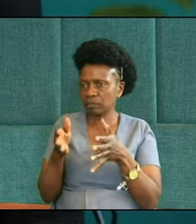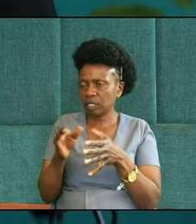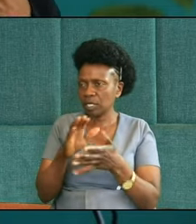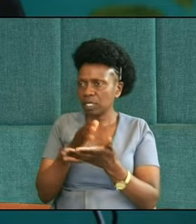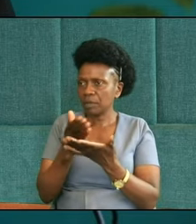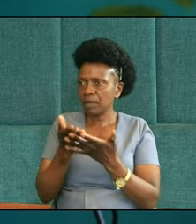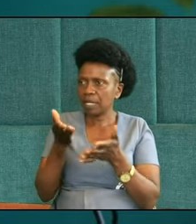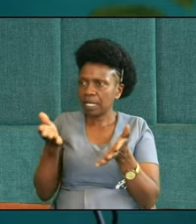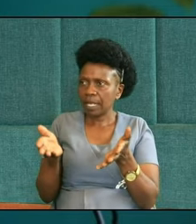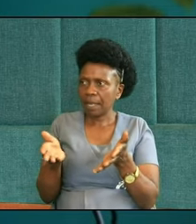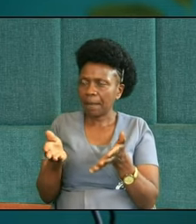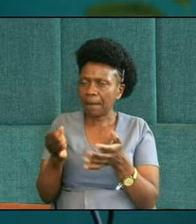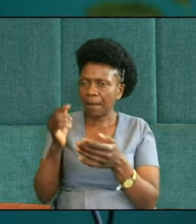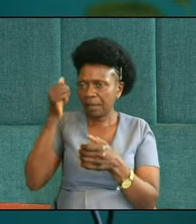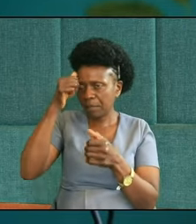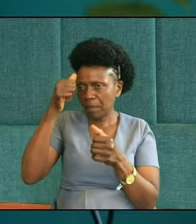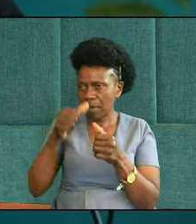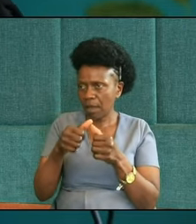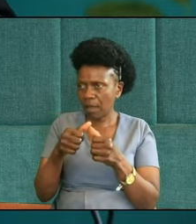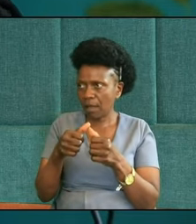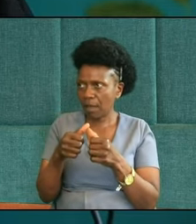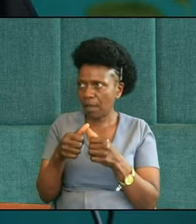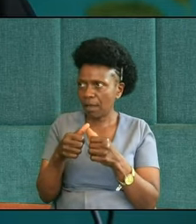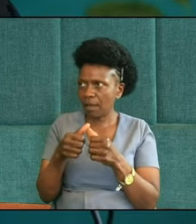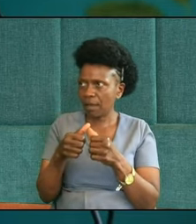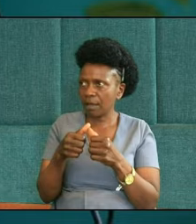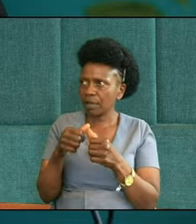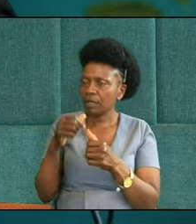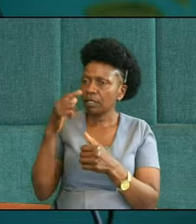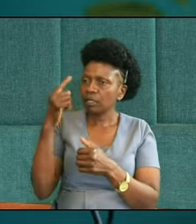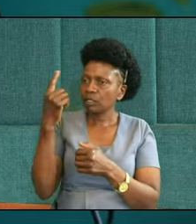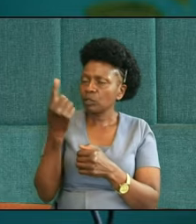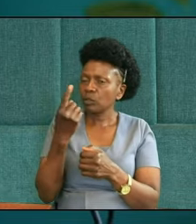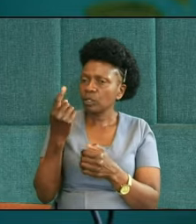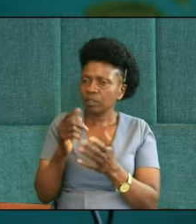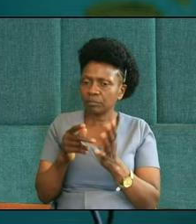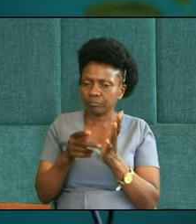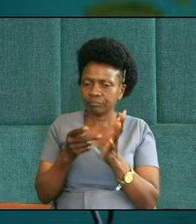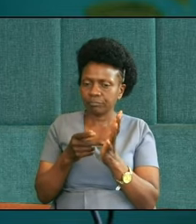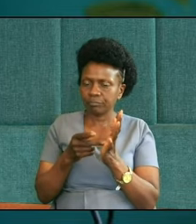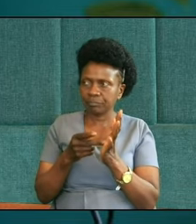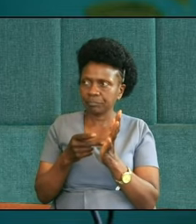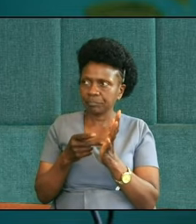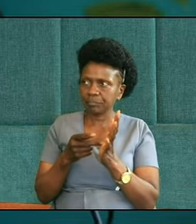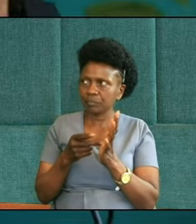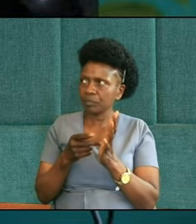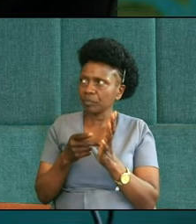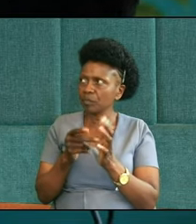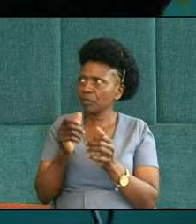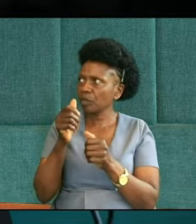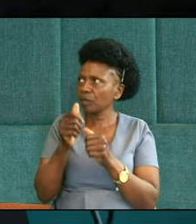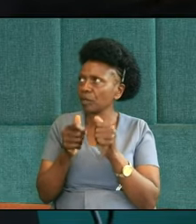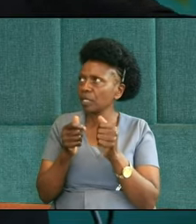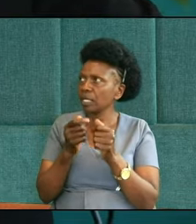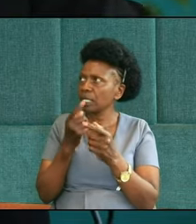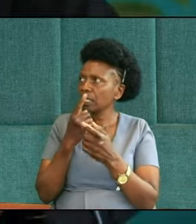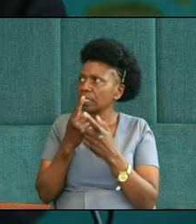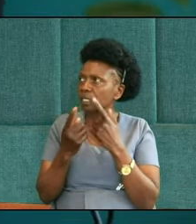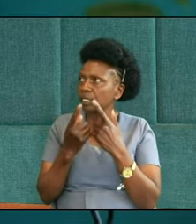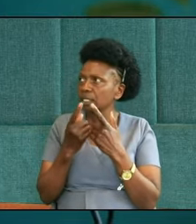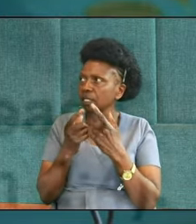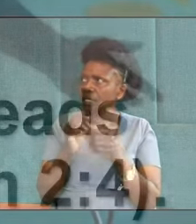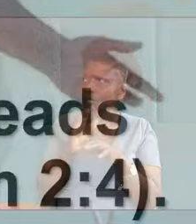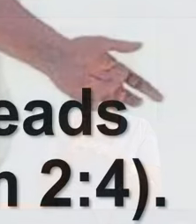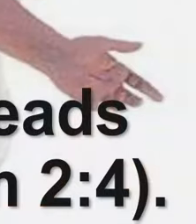remember, it's nothing about us, it is only as this passage in Romans 2 verse 4 says, and I want to read, have you read it with me